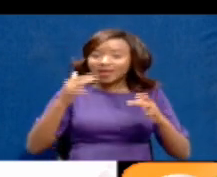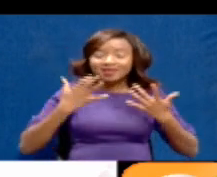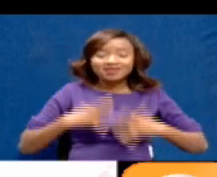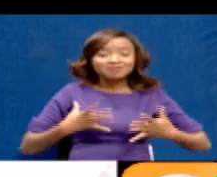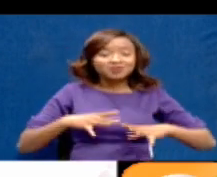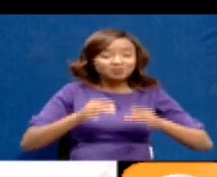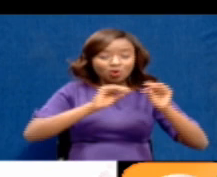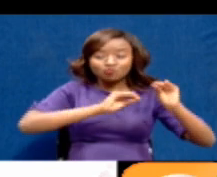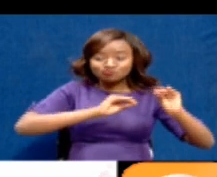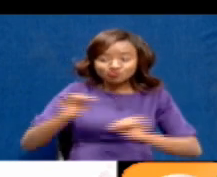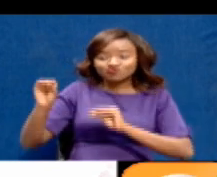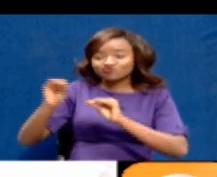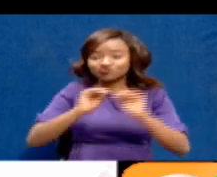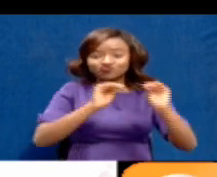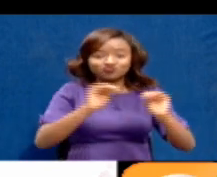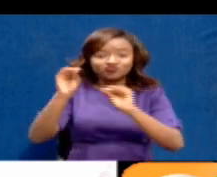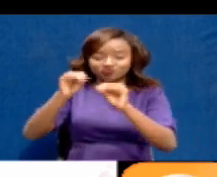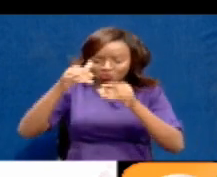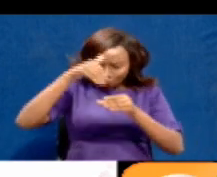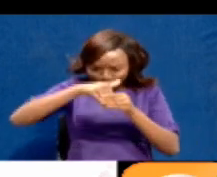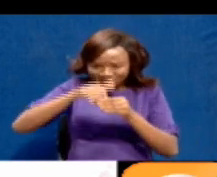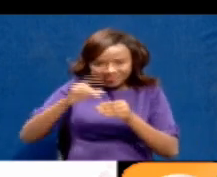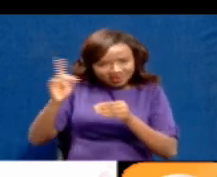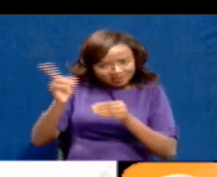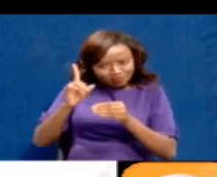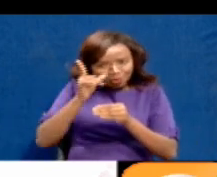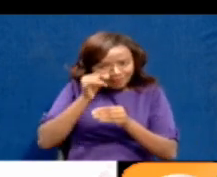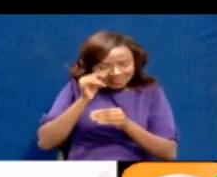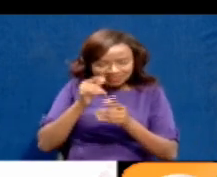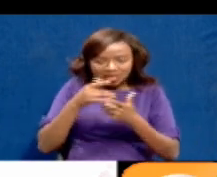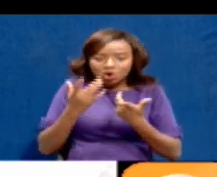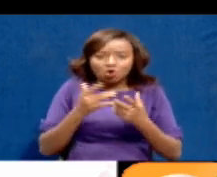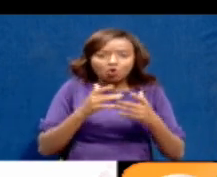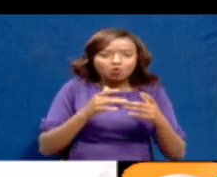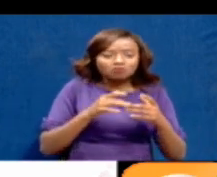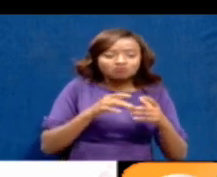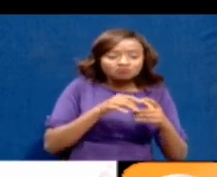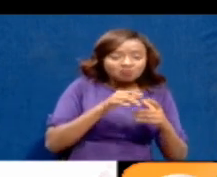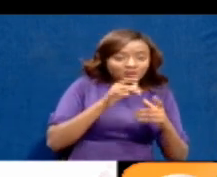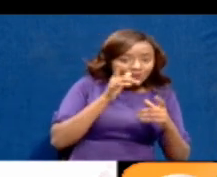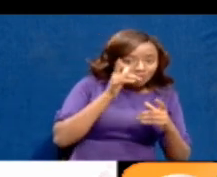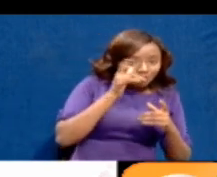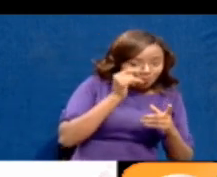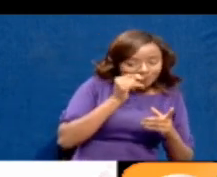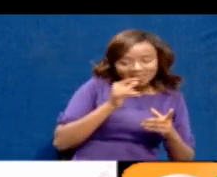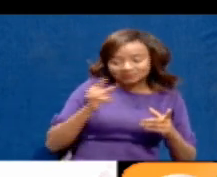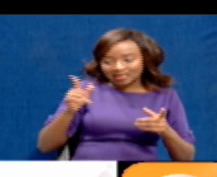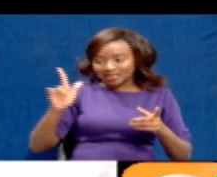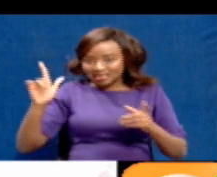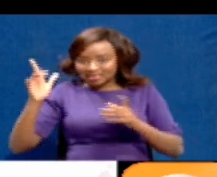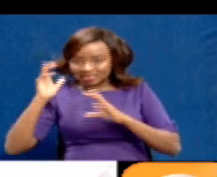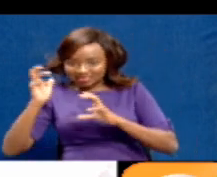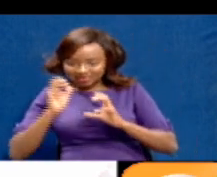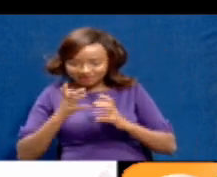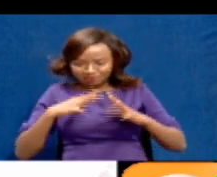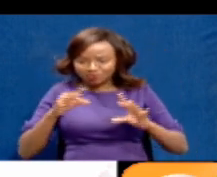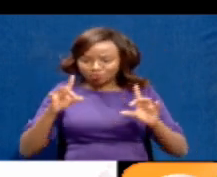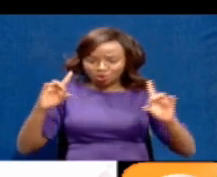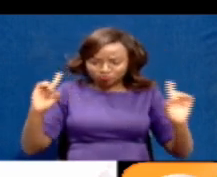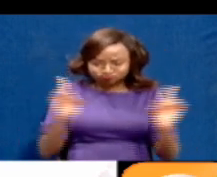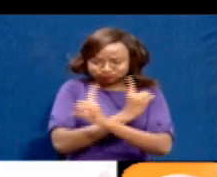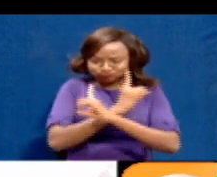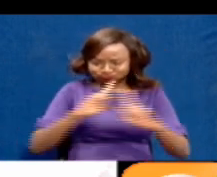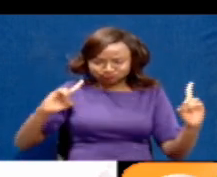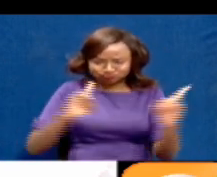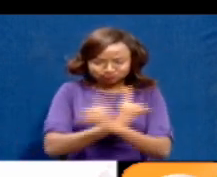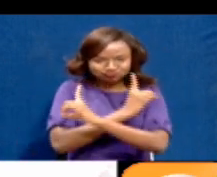within Mombasa, as long as there's movement between Mombasa and Kilifi, as long as there's